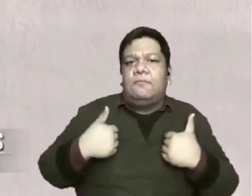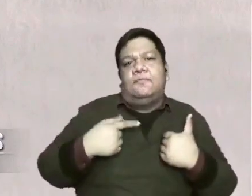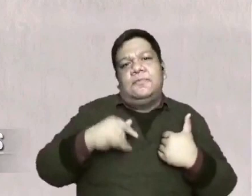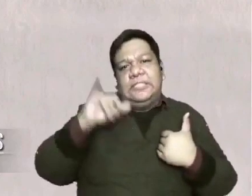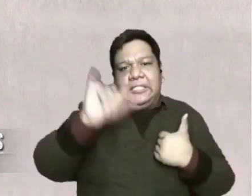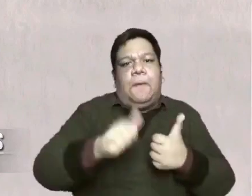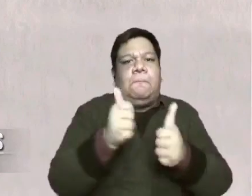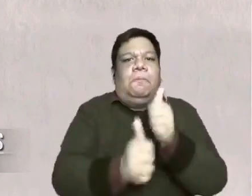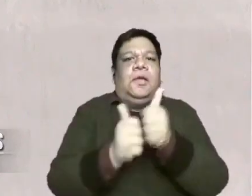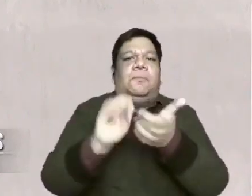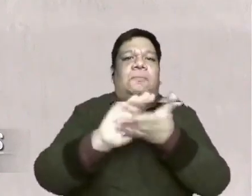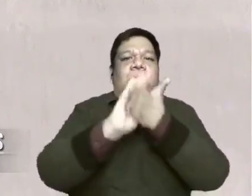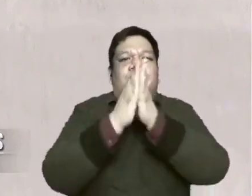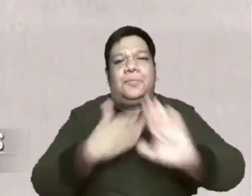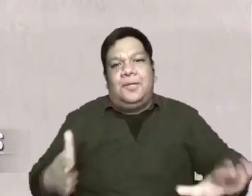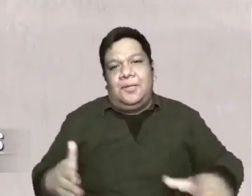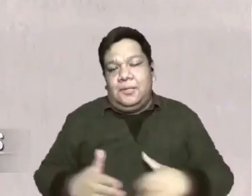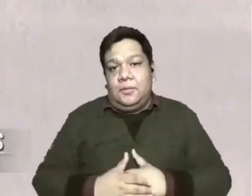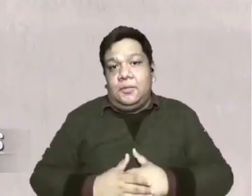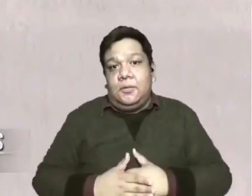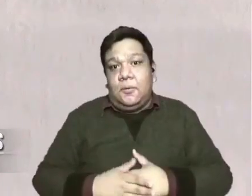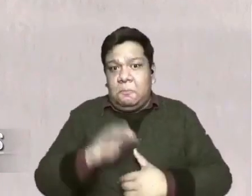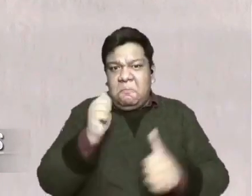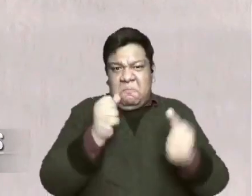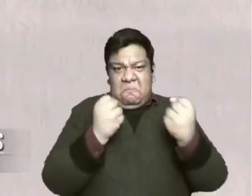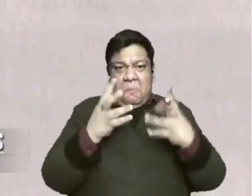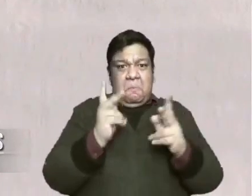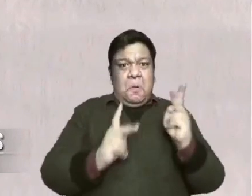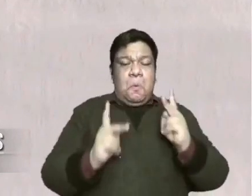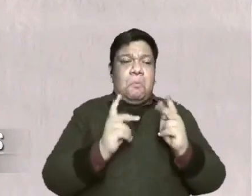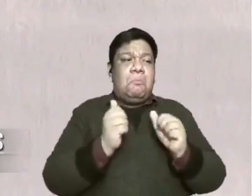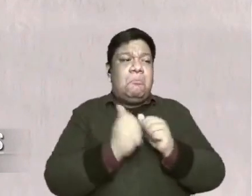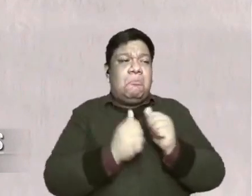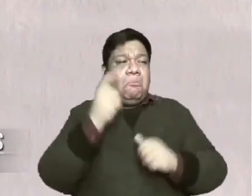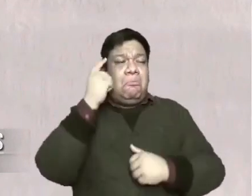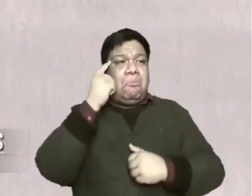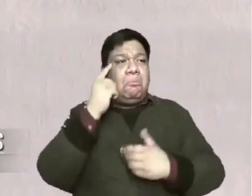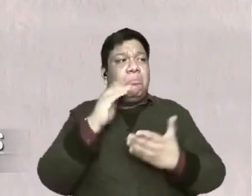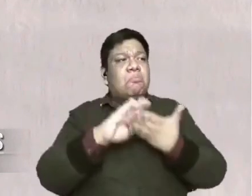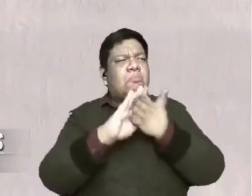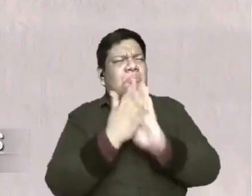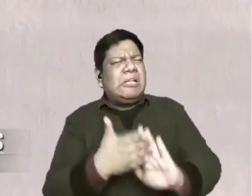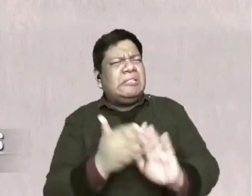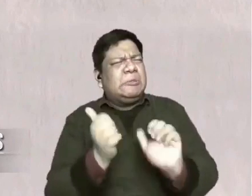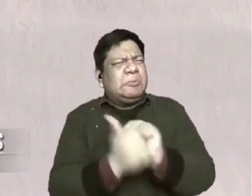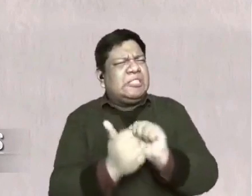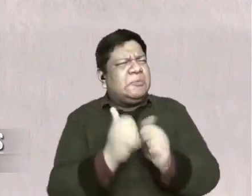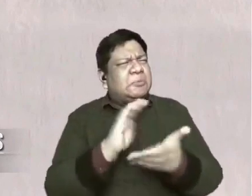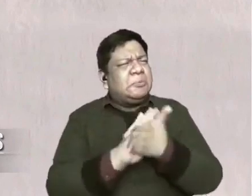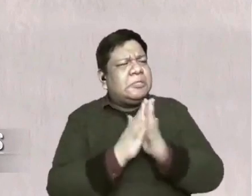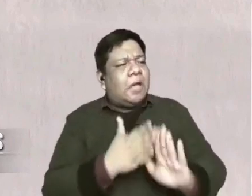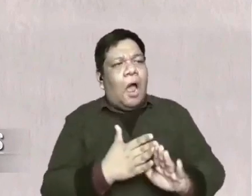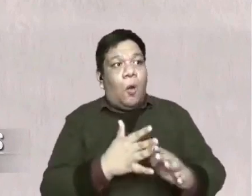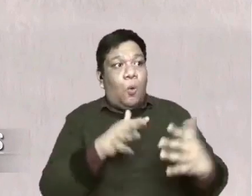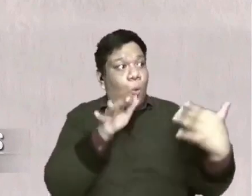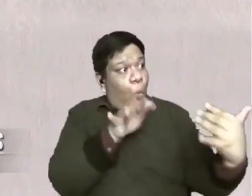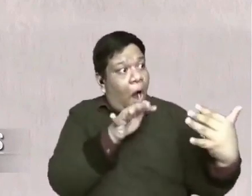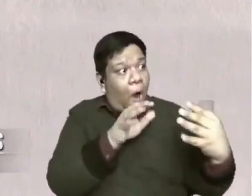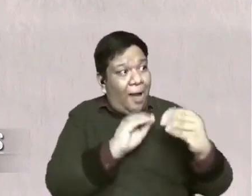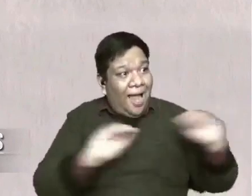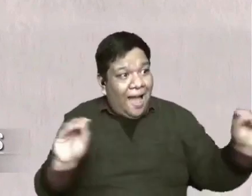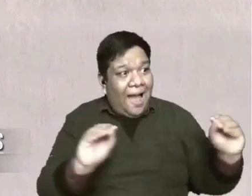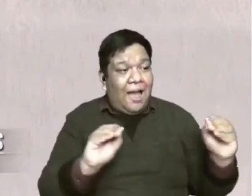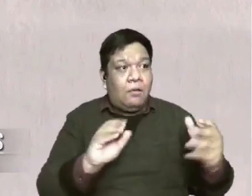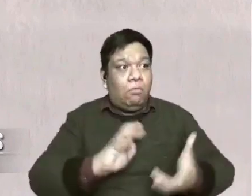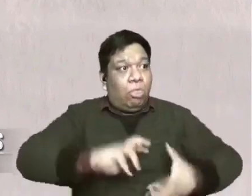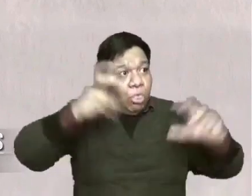this is peace. Many people would define it as absence of war or